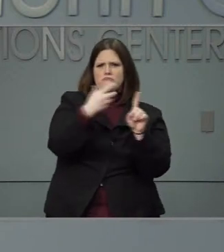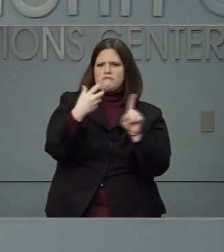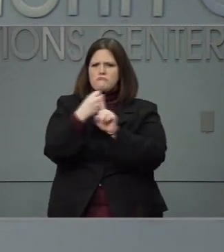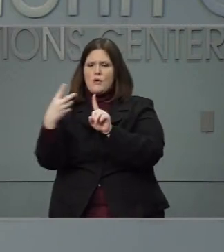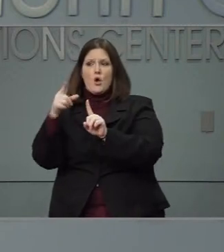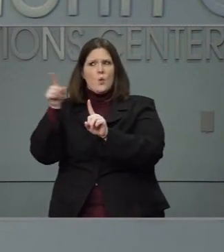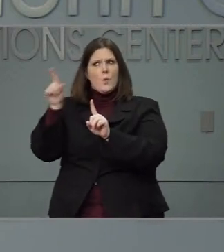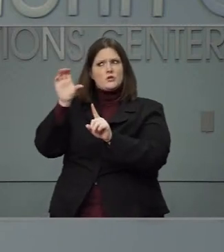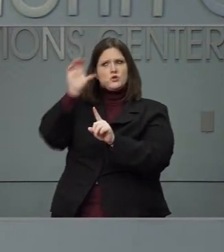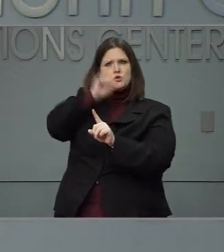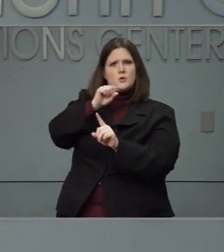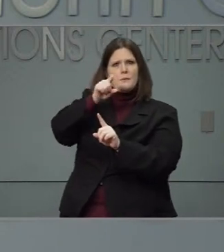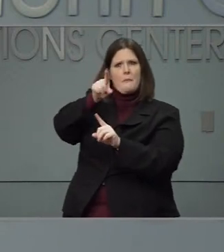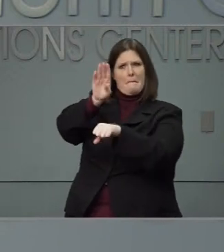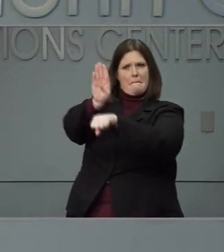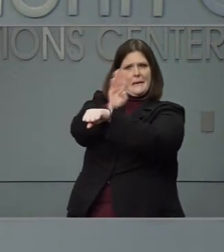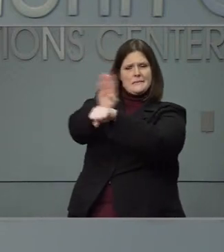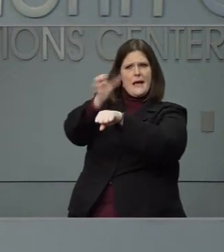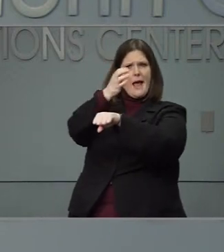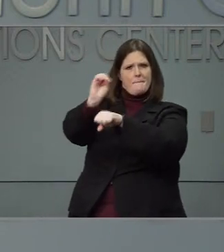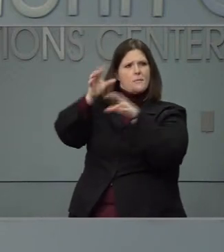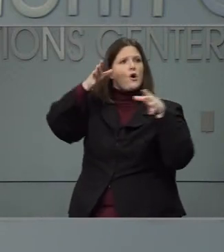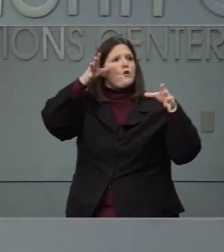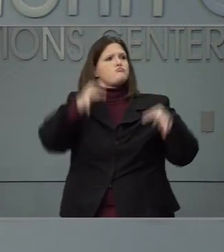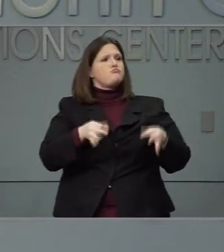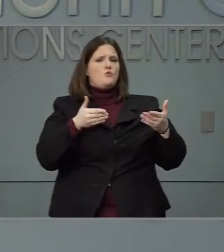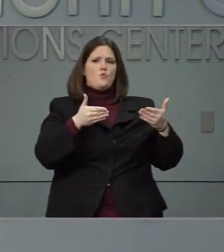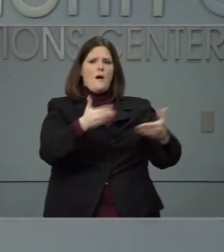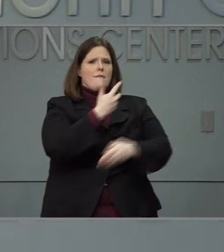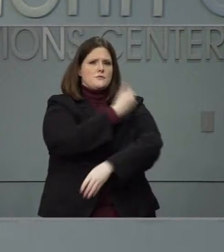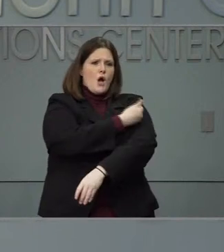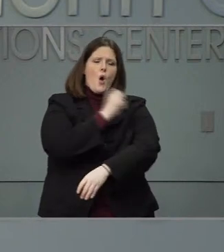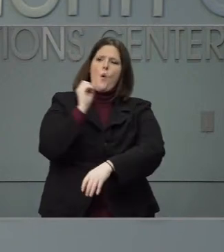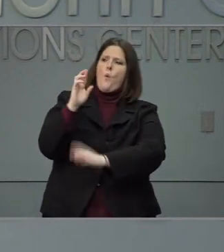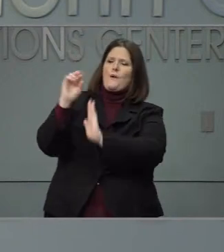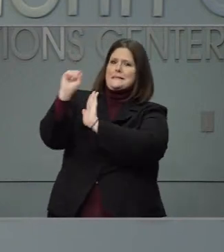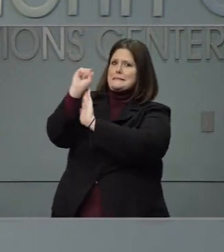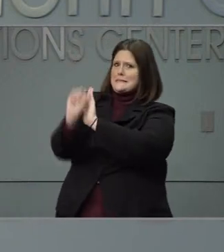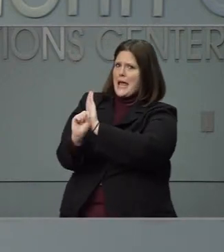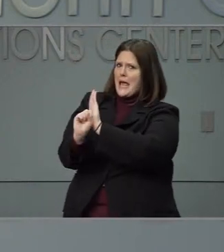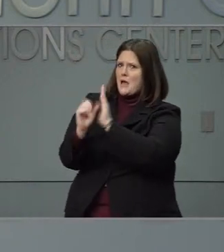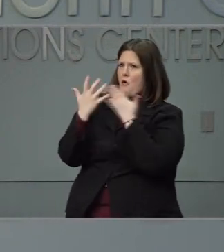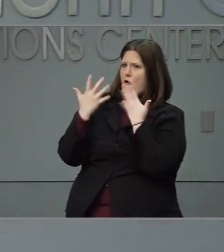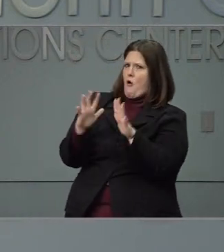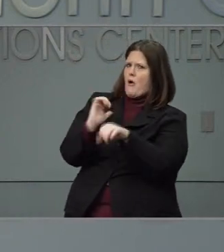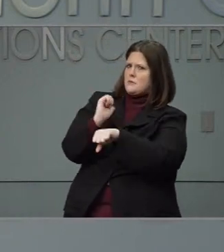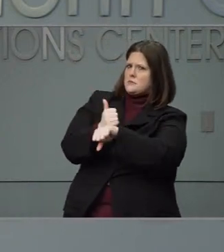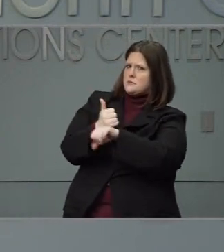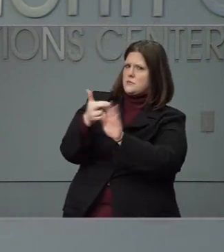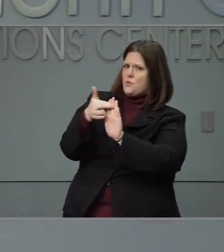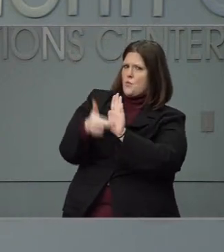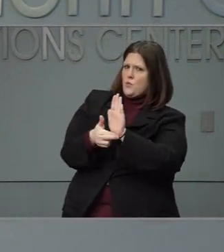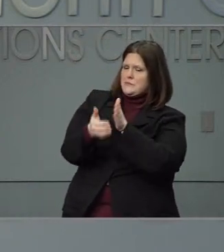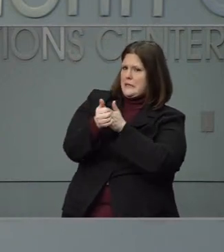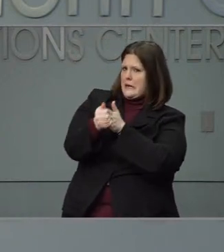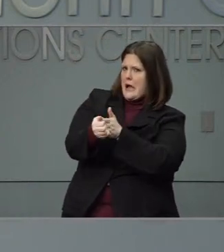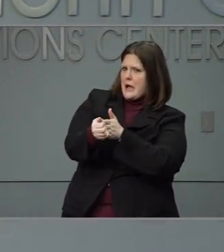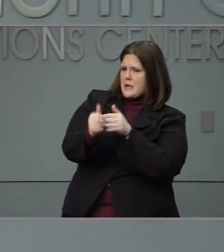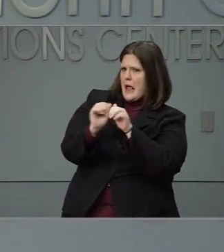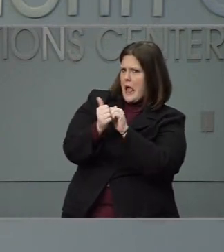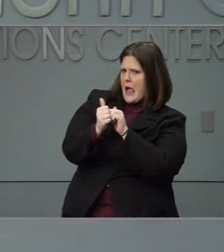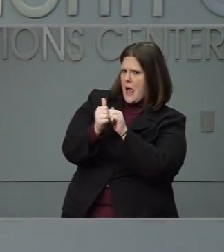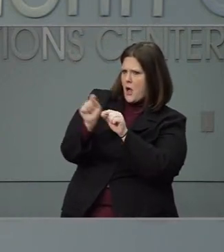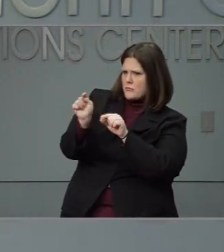the businesses themselves or will there be state either guidelines or requirements in terms of